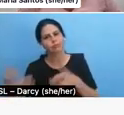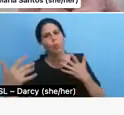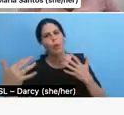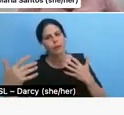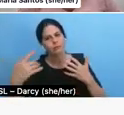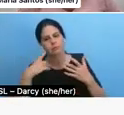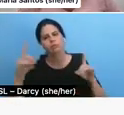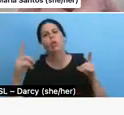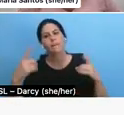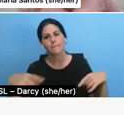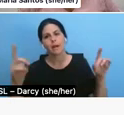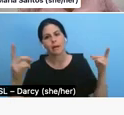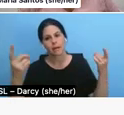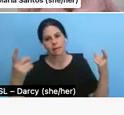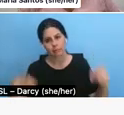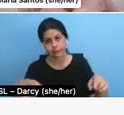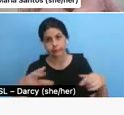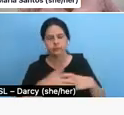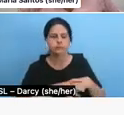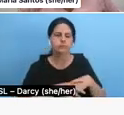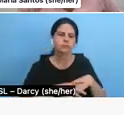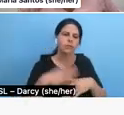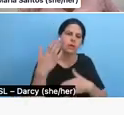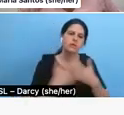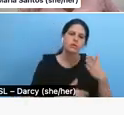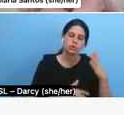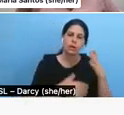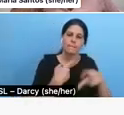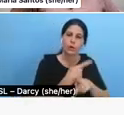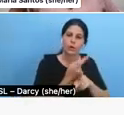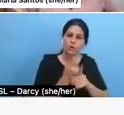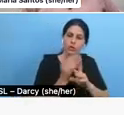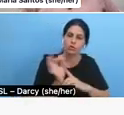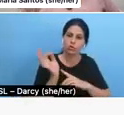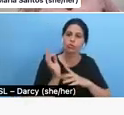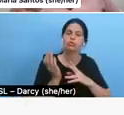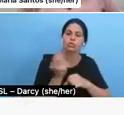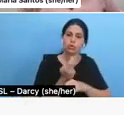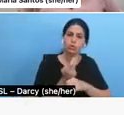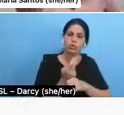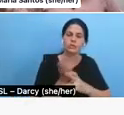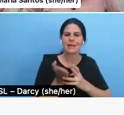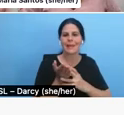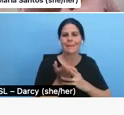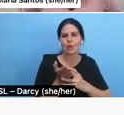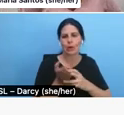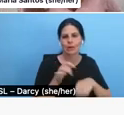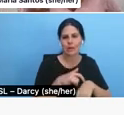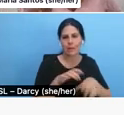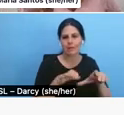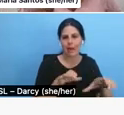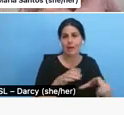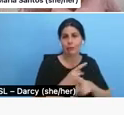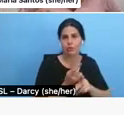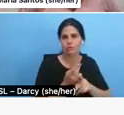productions choose to use their in-between time and between active production to actually start ingesting,